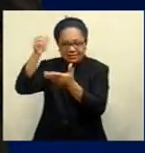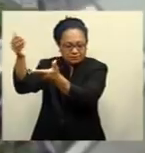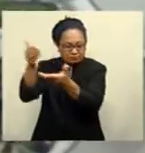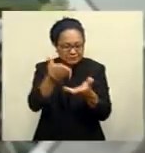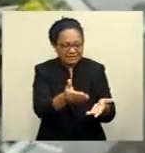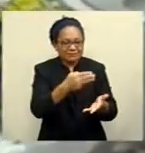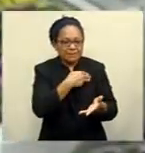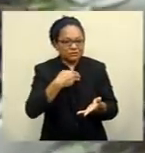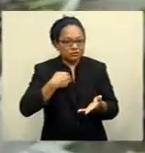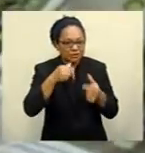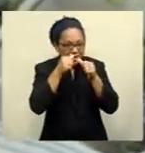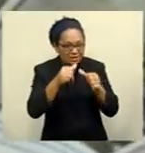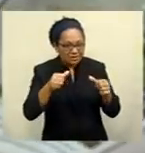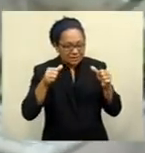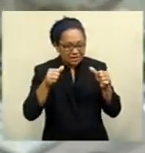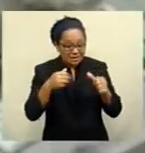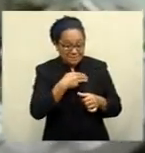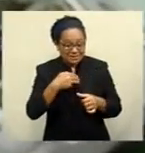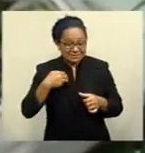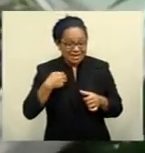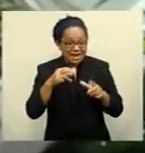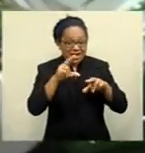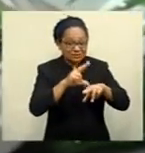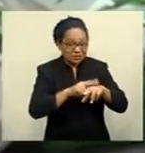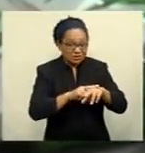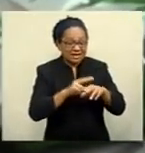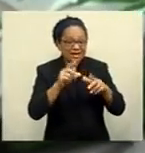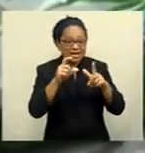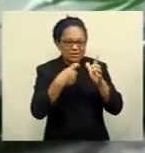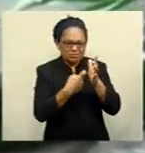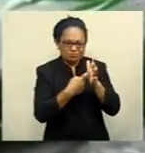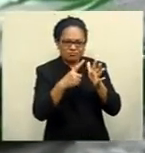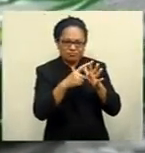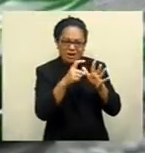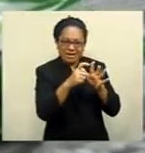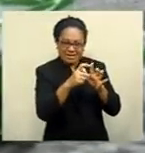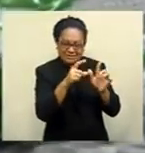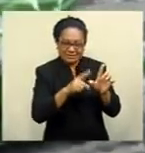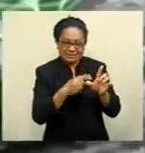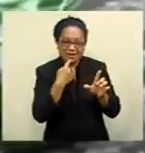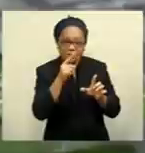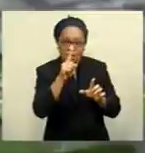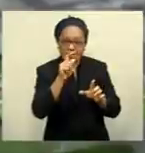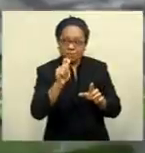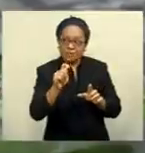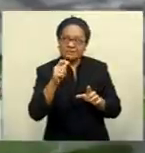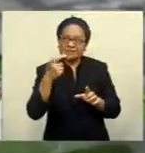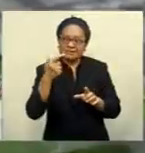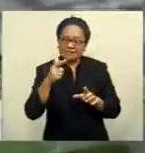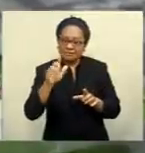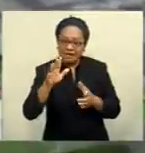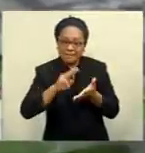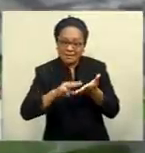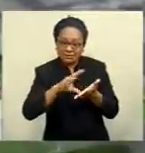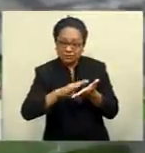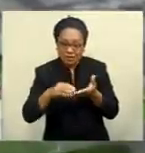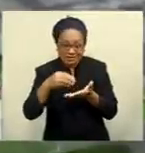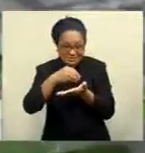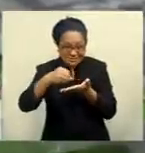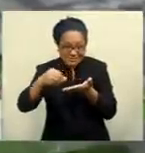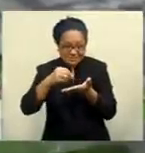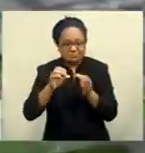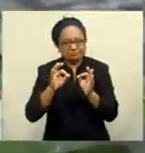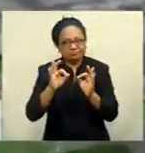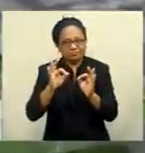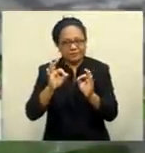government. Minister Dr. Mahendra Reddy says the $1.75 million of seeds have come at a better time. While